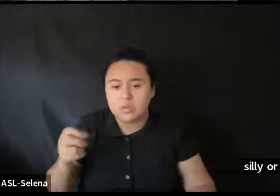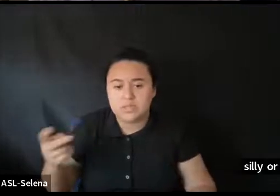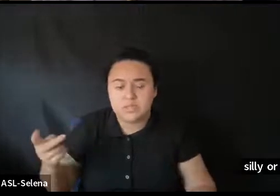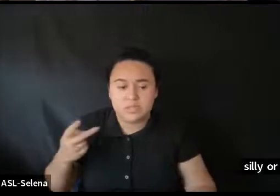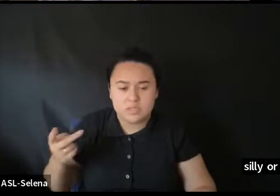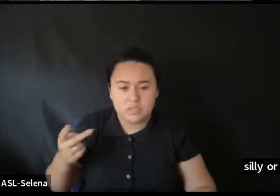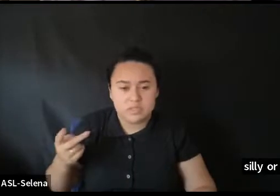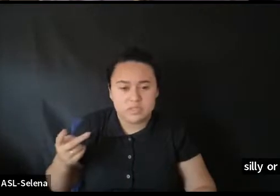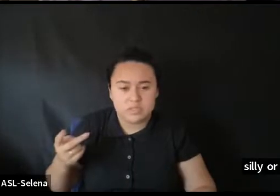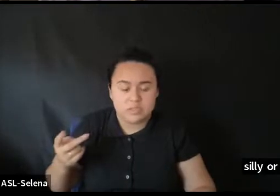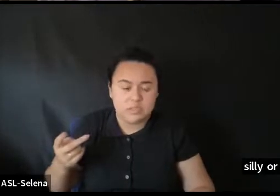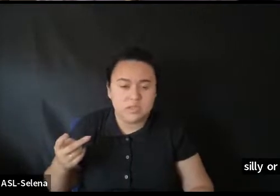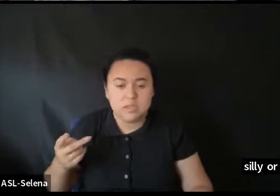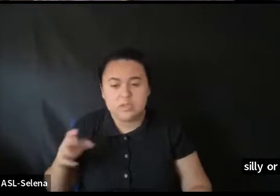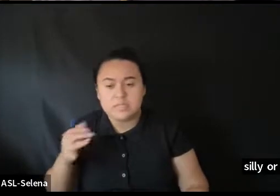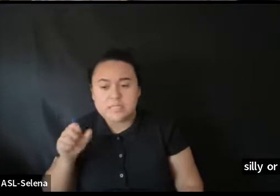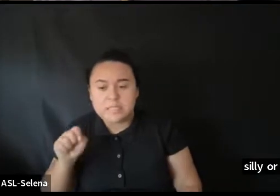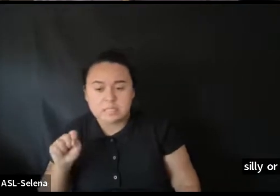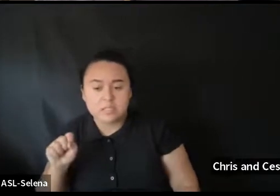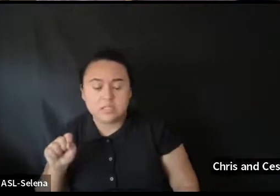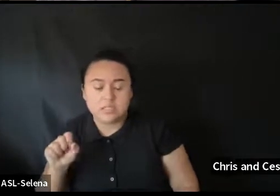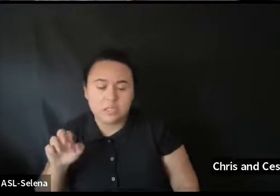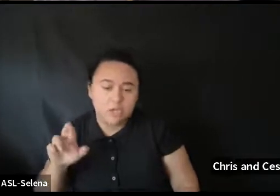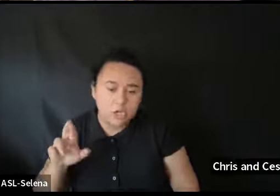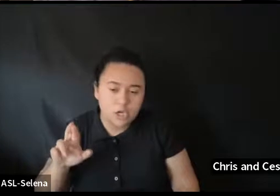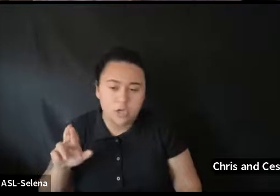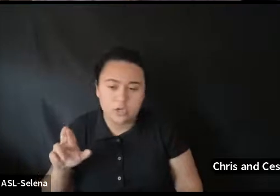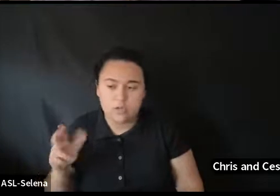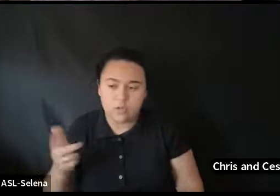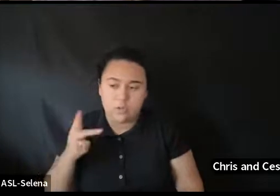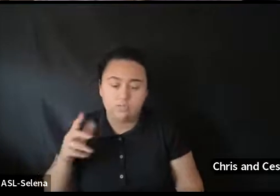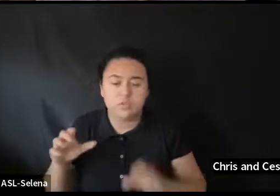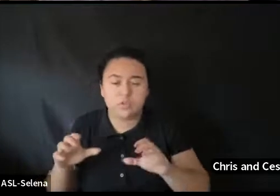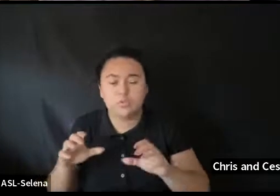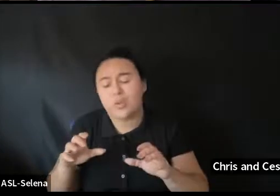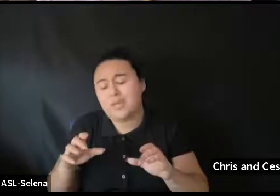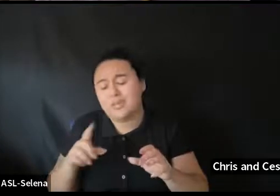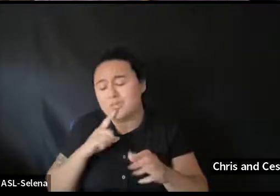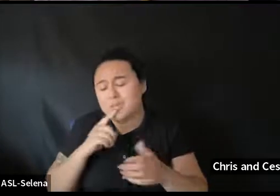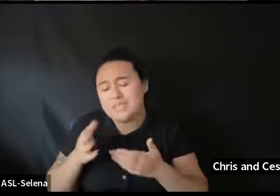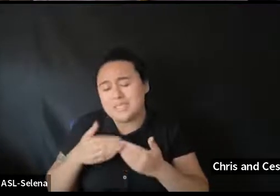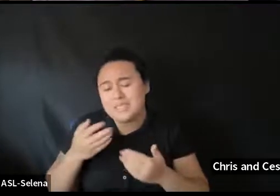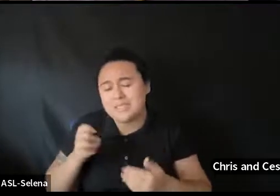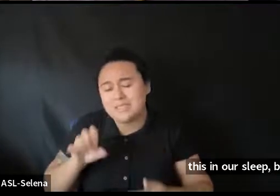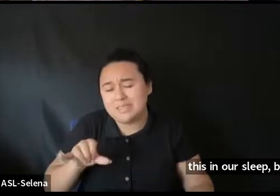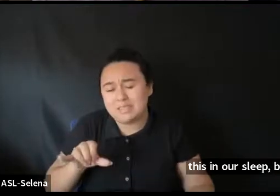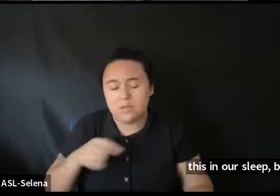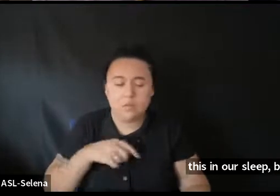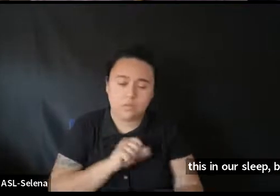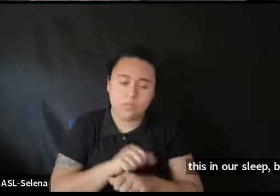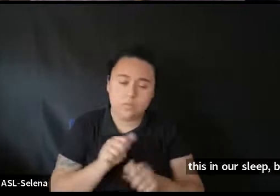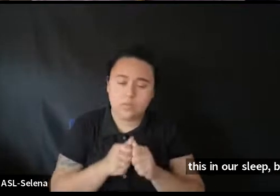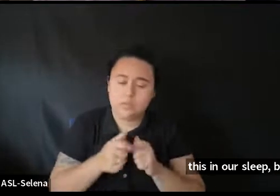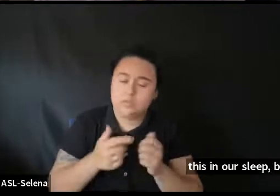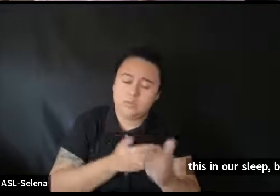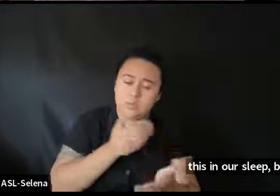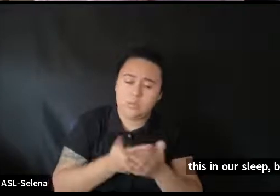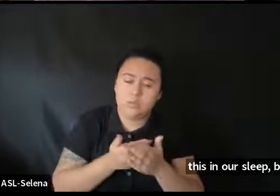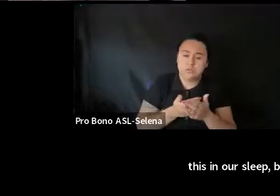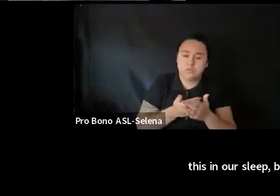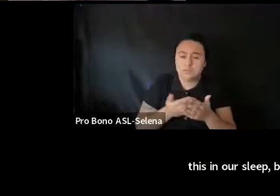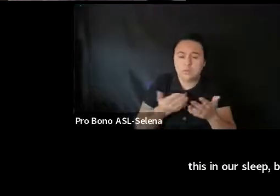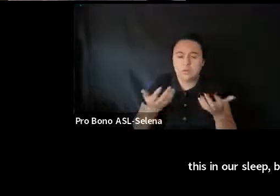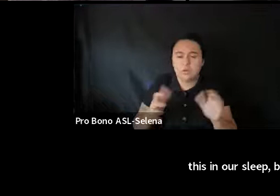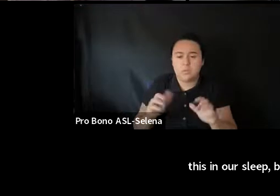can all do this in our sleep, but that is after many years of working with it really closely, so I don't want